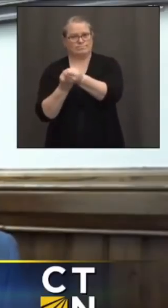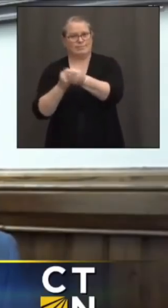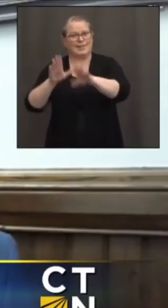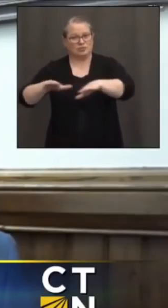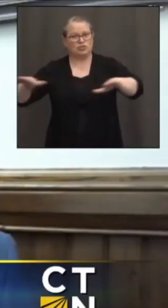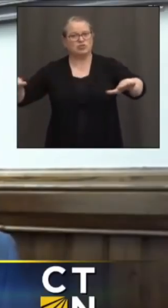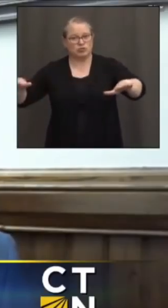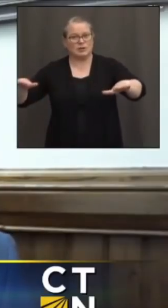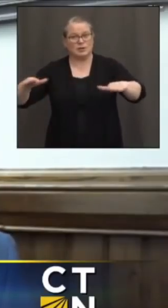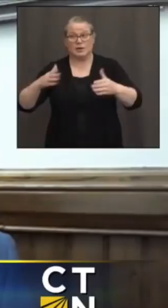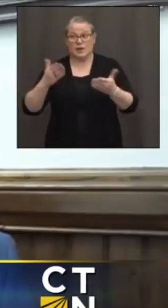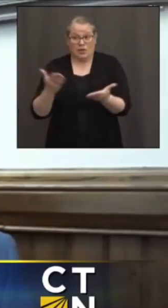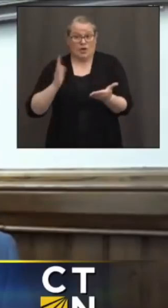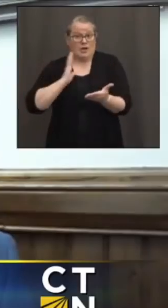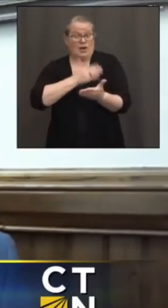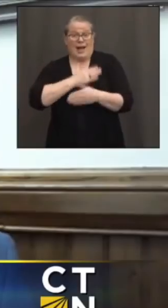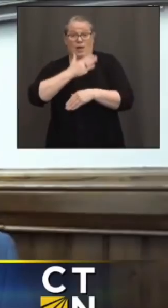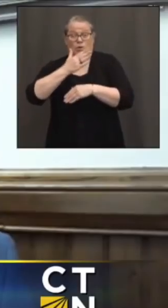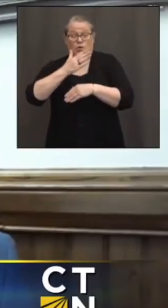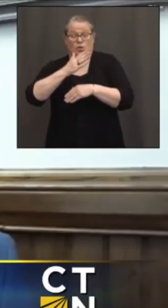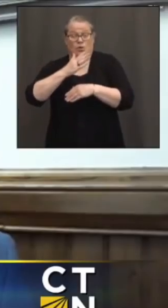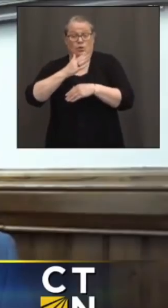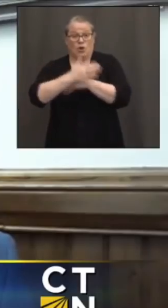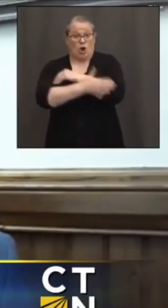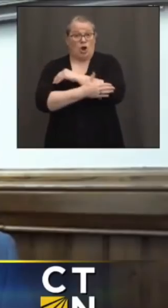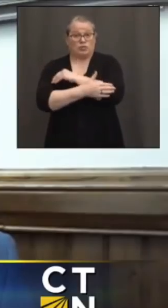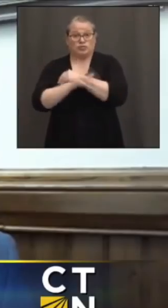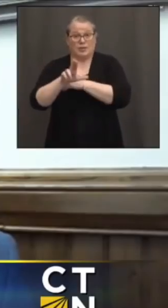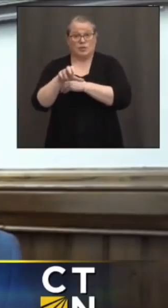now in our country and, in this case, will be in our country.